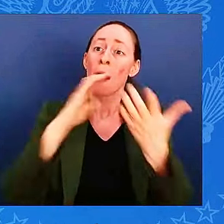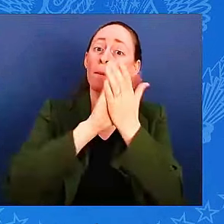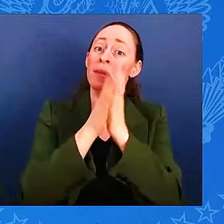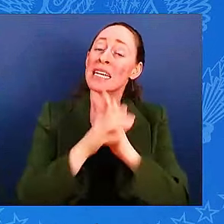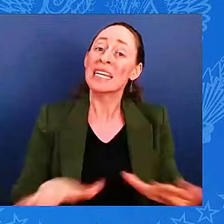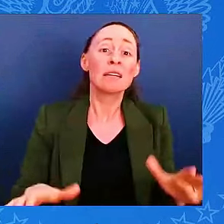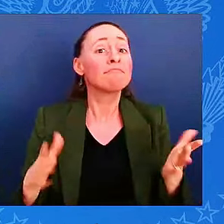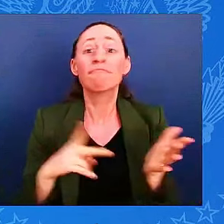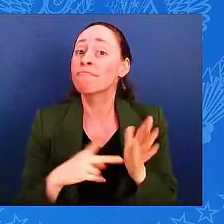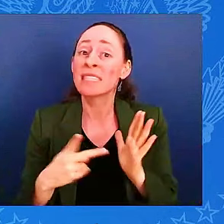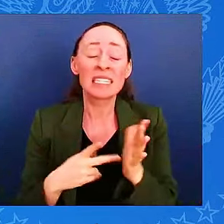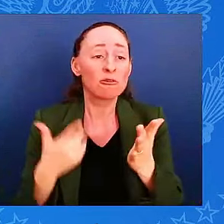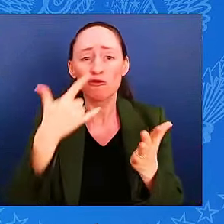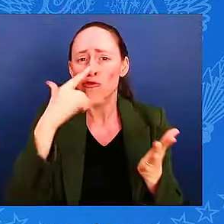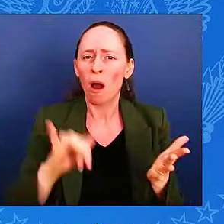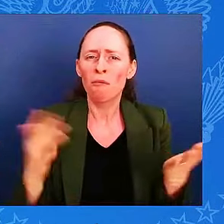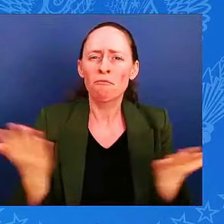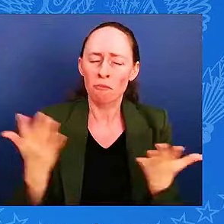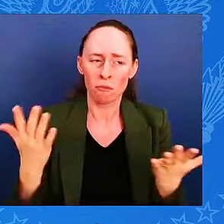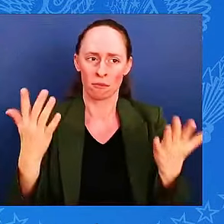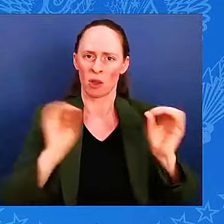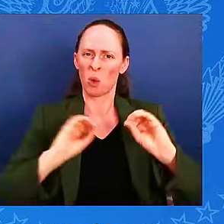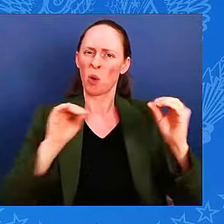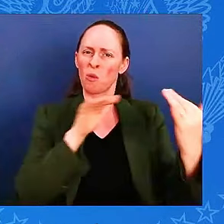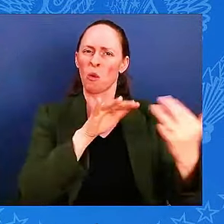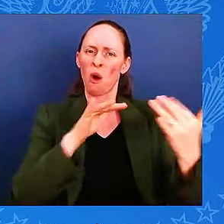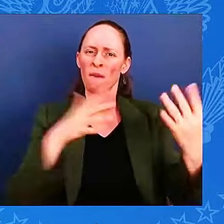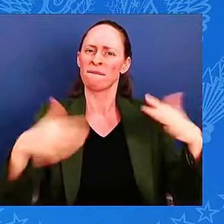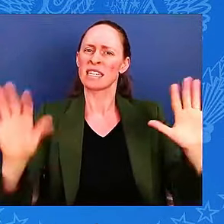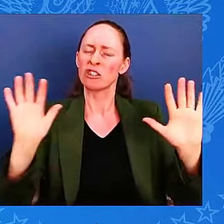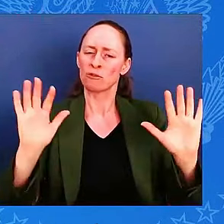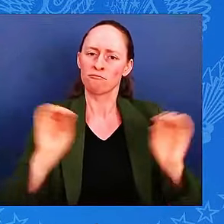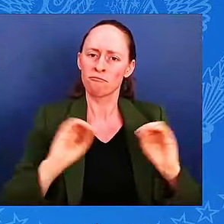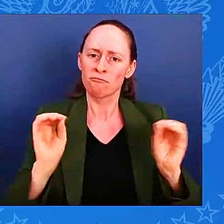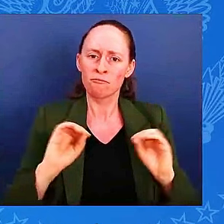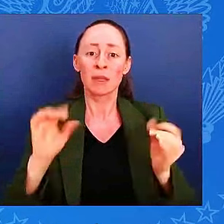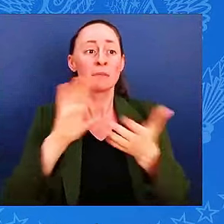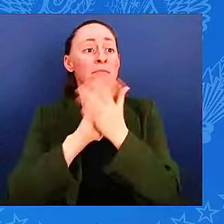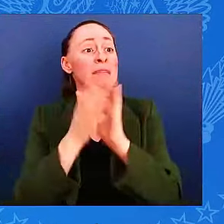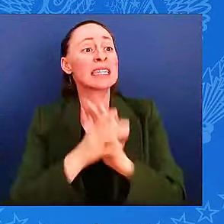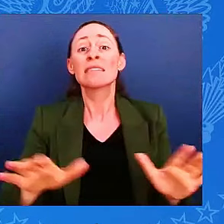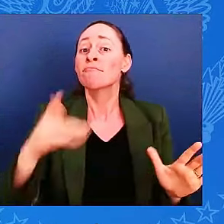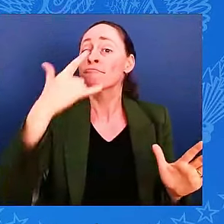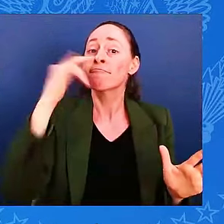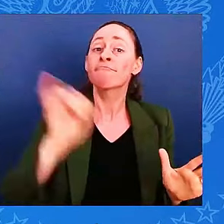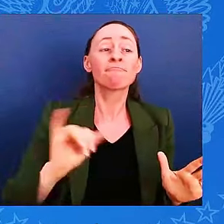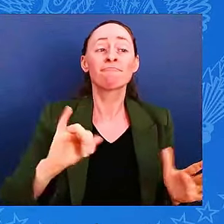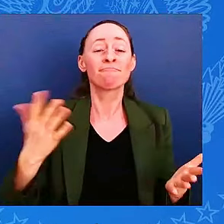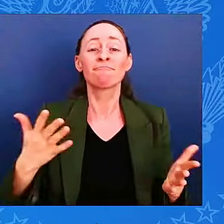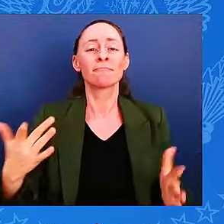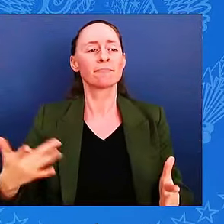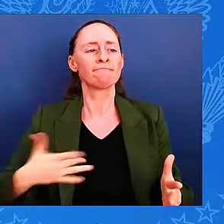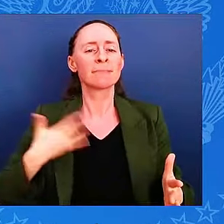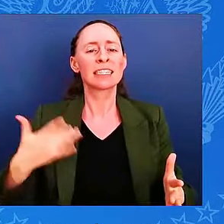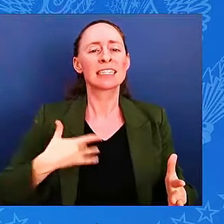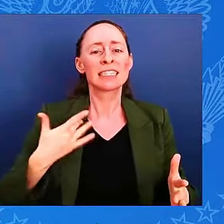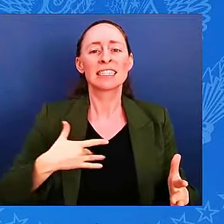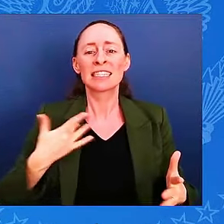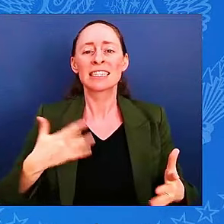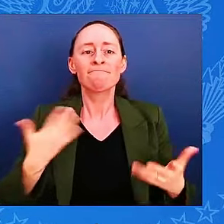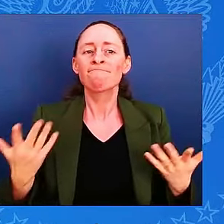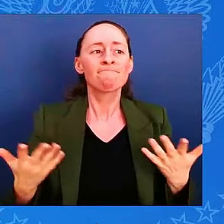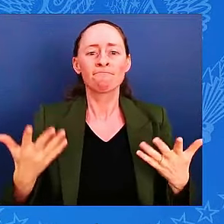of war. Peace is a settlement that makes war impossible and unnecessary.